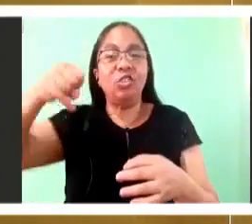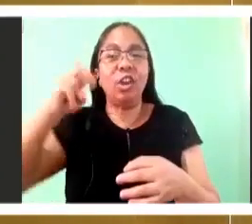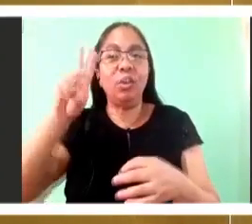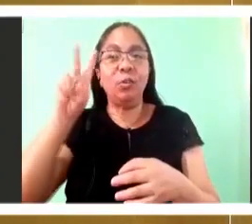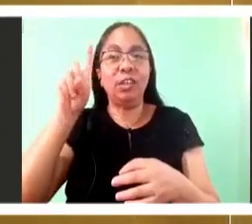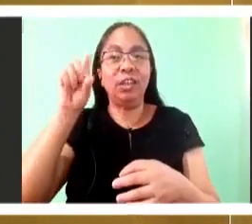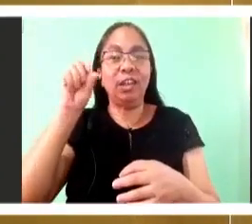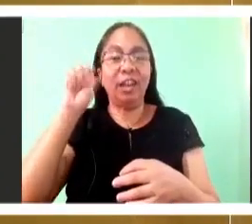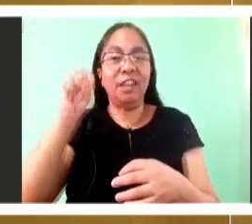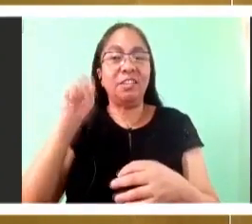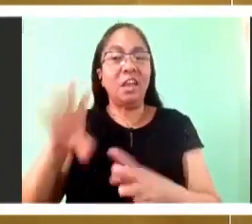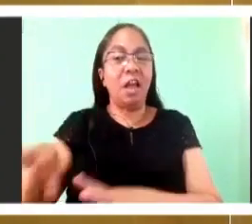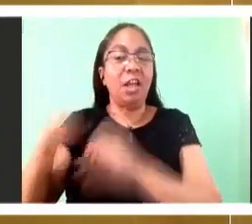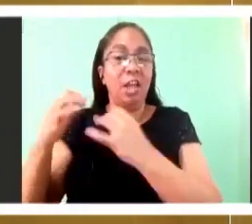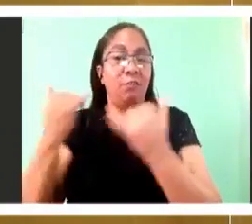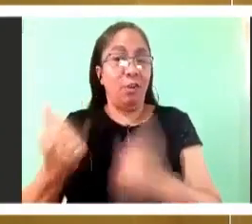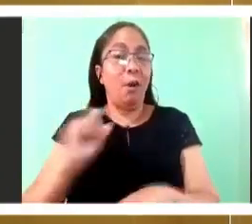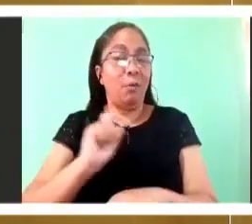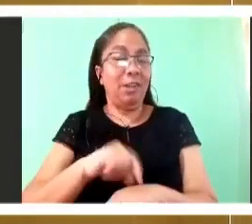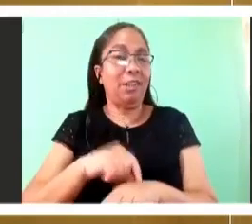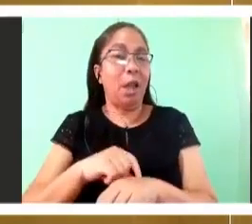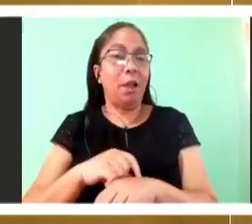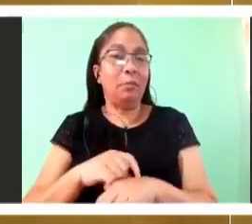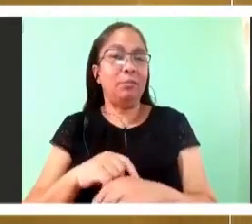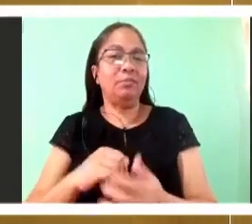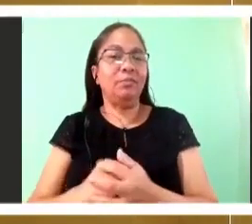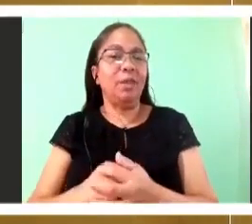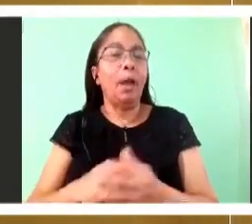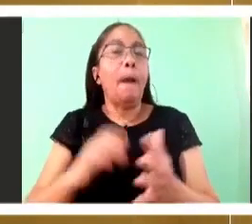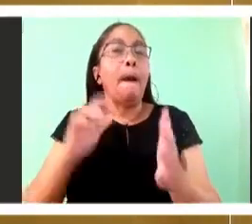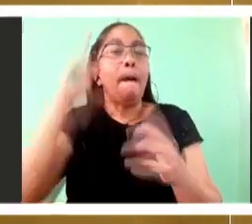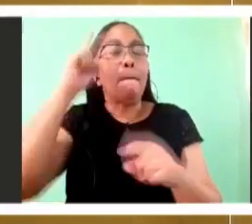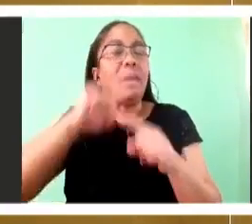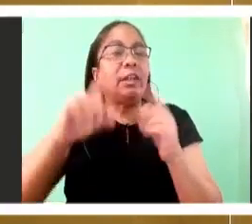that would betray him. He's pointing here to Judas.